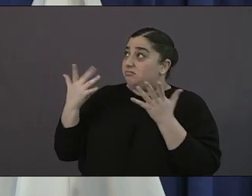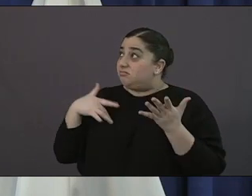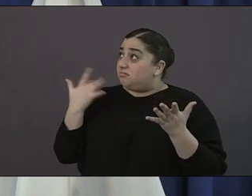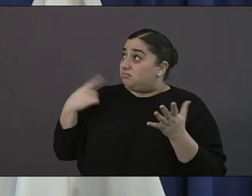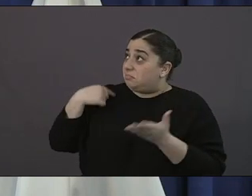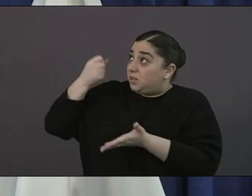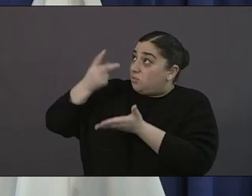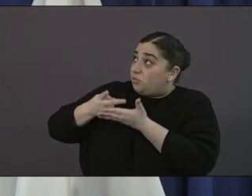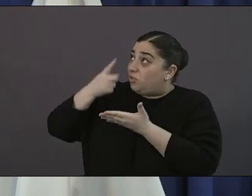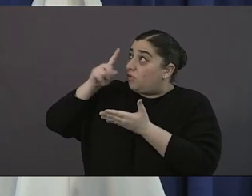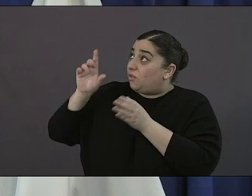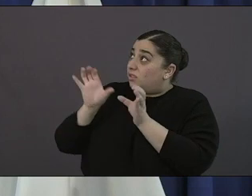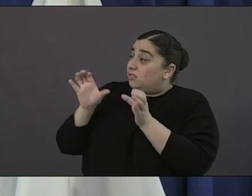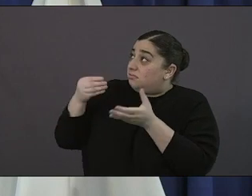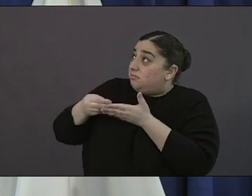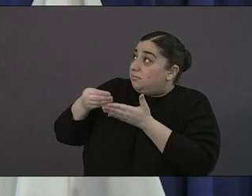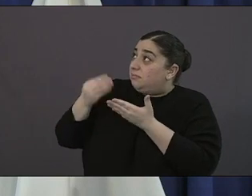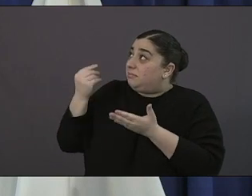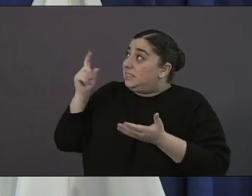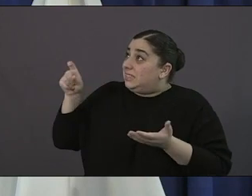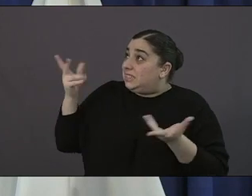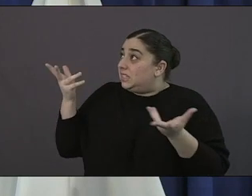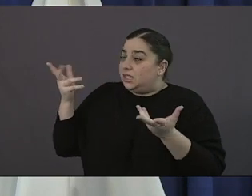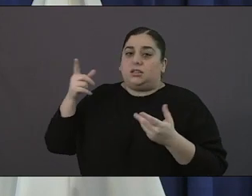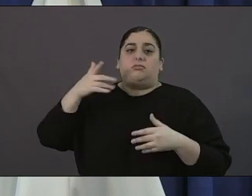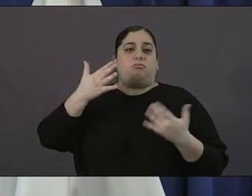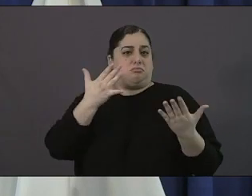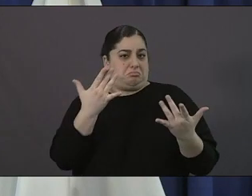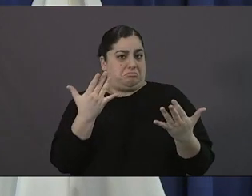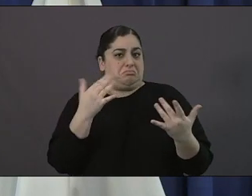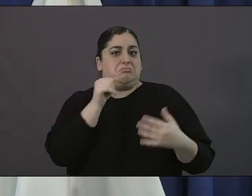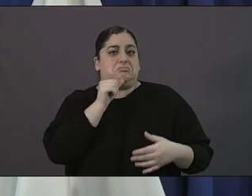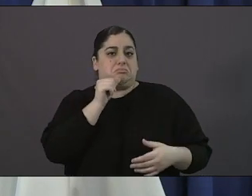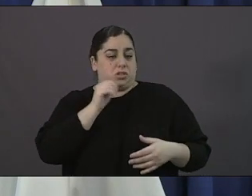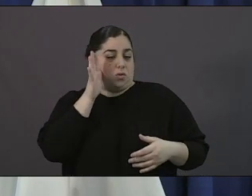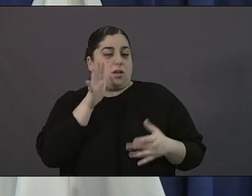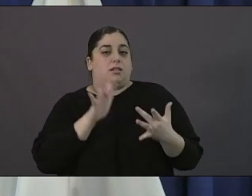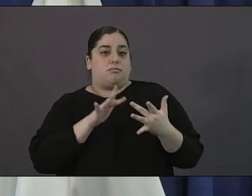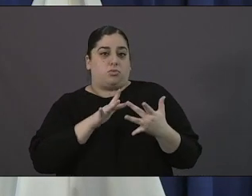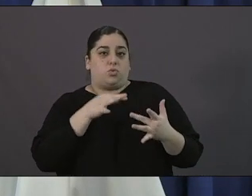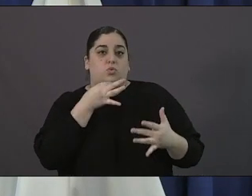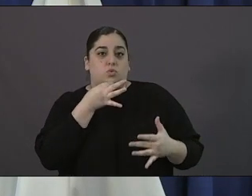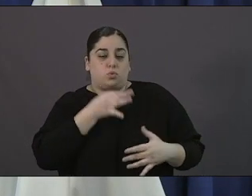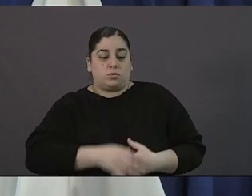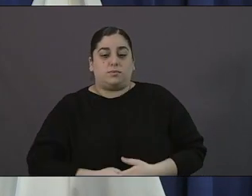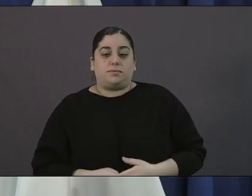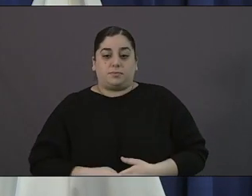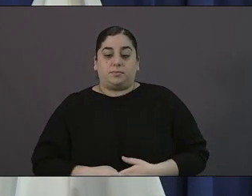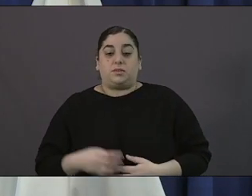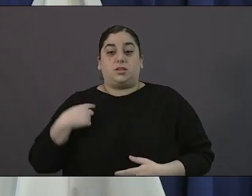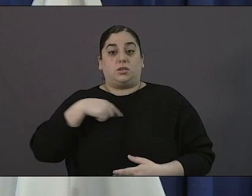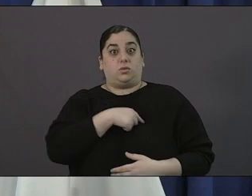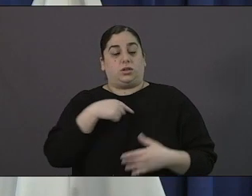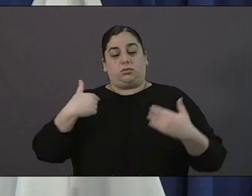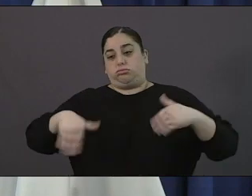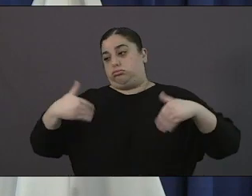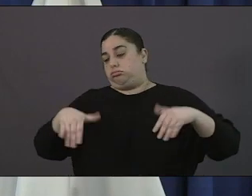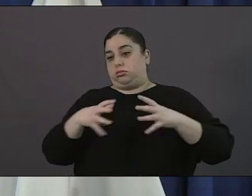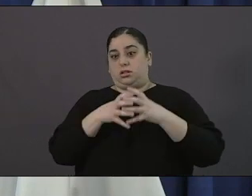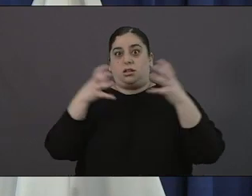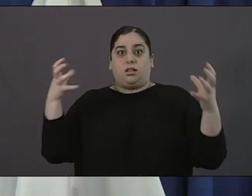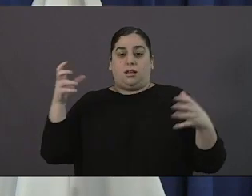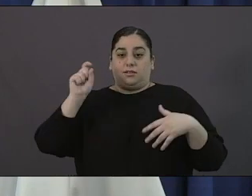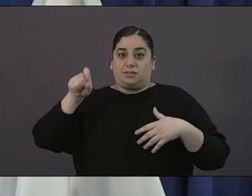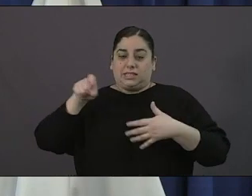really again proud of yesterday's announcement because we had so much need compared to what we were able to do even though we started with six million